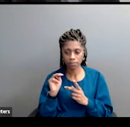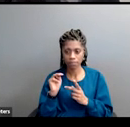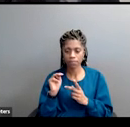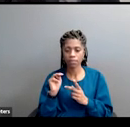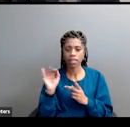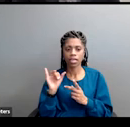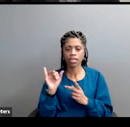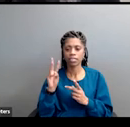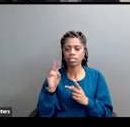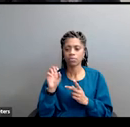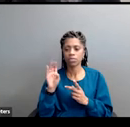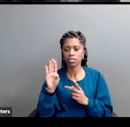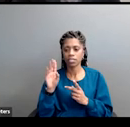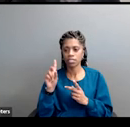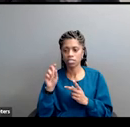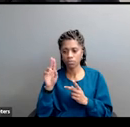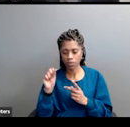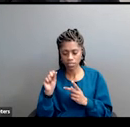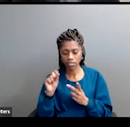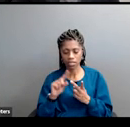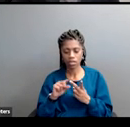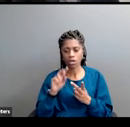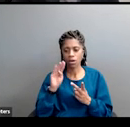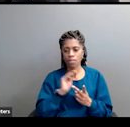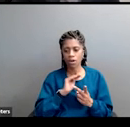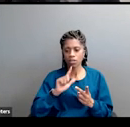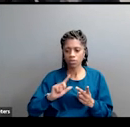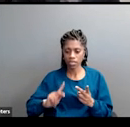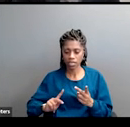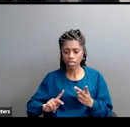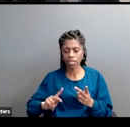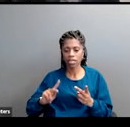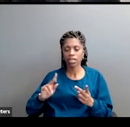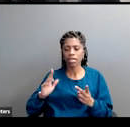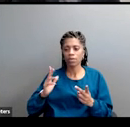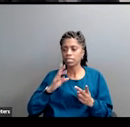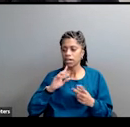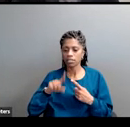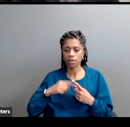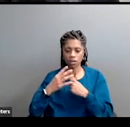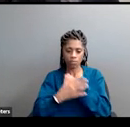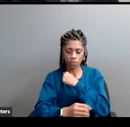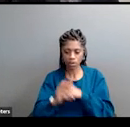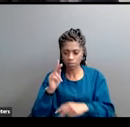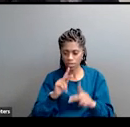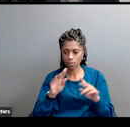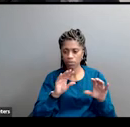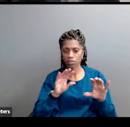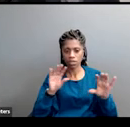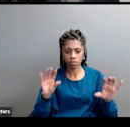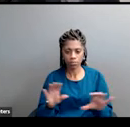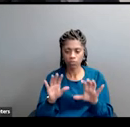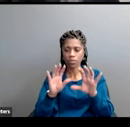Du Bois, of people like Martin Luther King late in his career when he was talking about a poor people's movement that must simultaneously fight